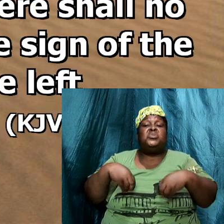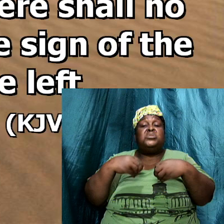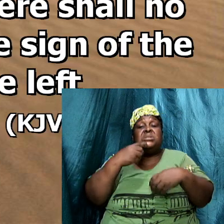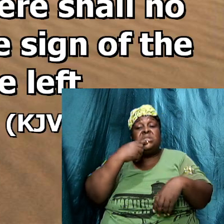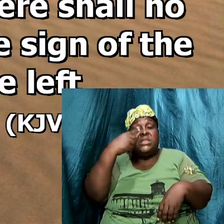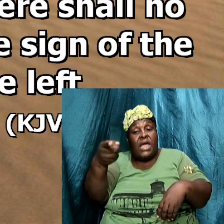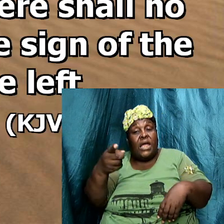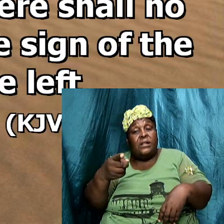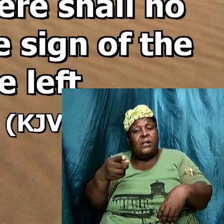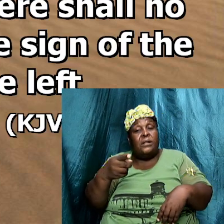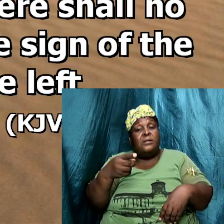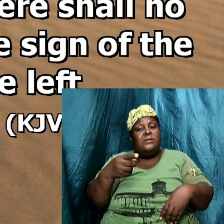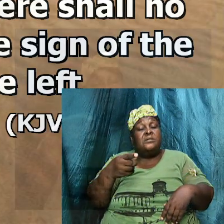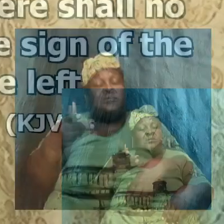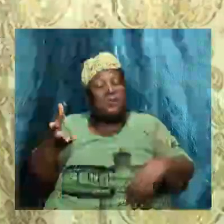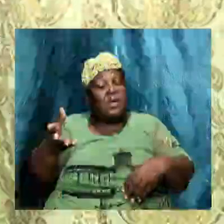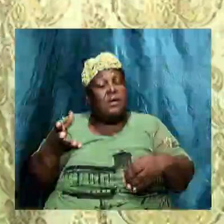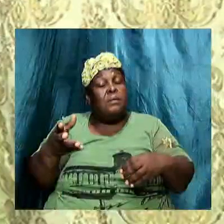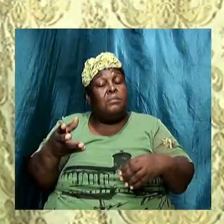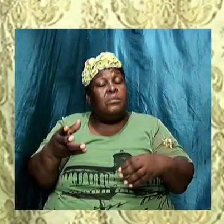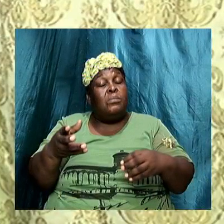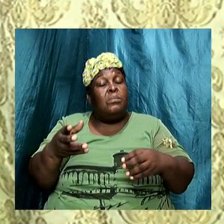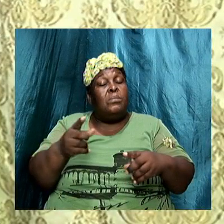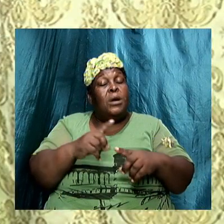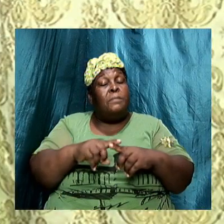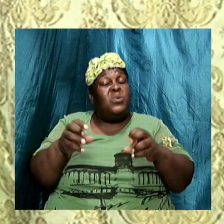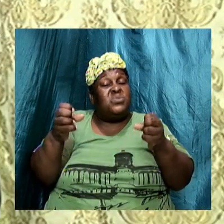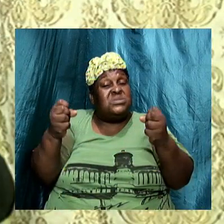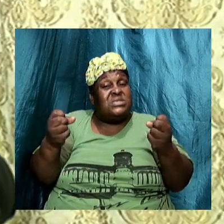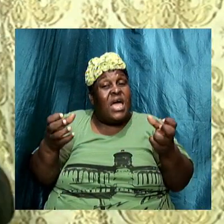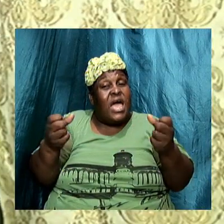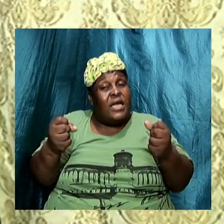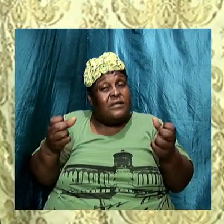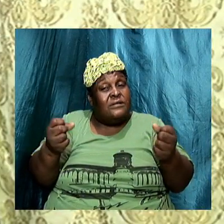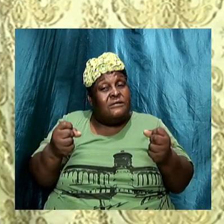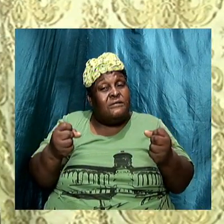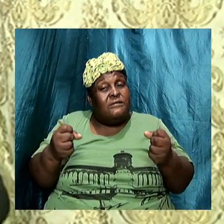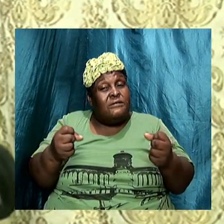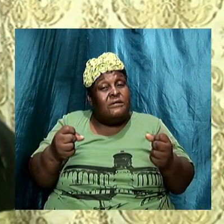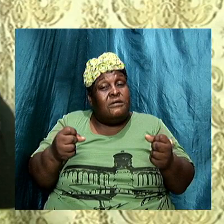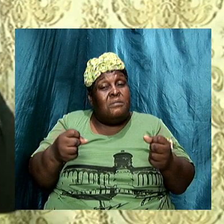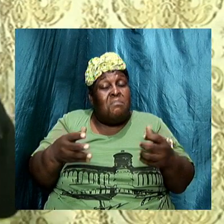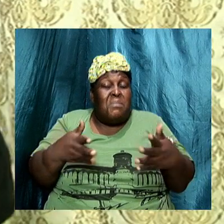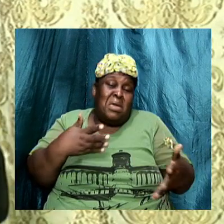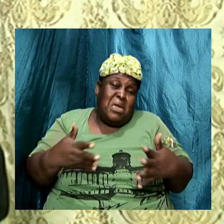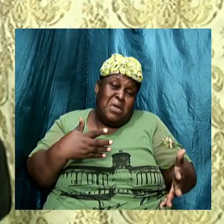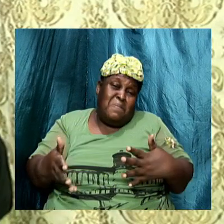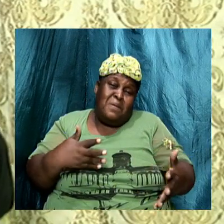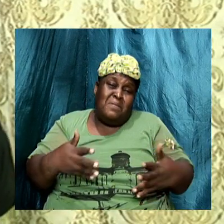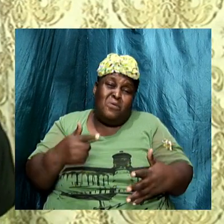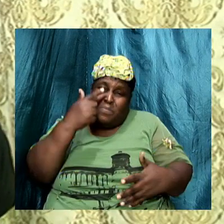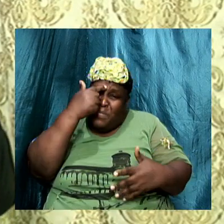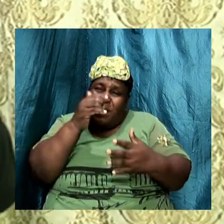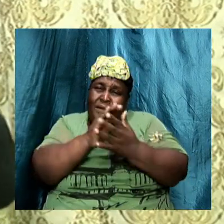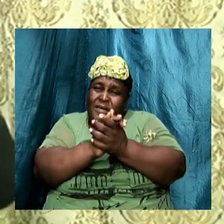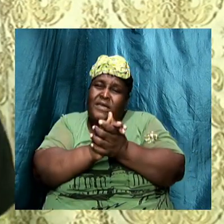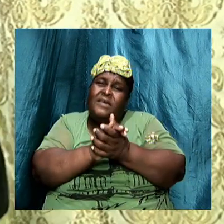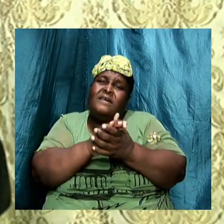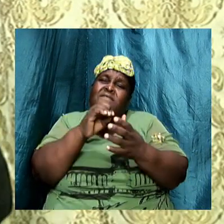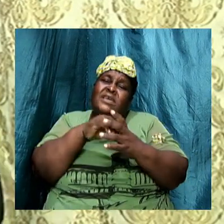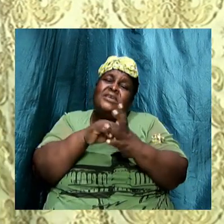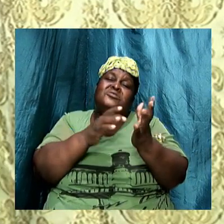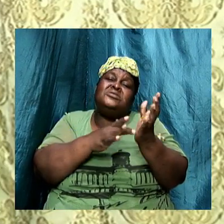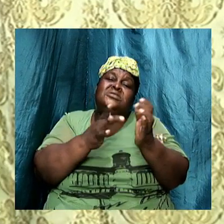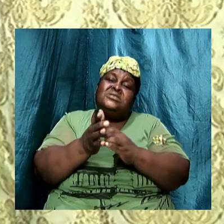sign probably they would have believed that this is really the Messiah they said give us a sign from